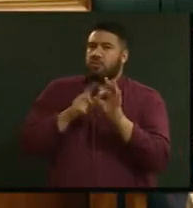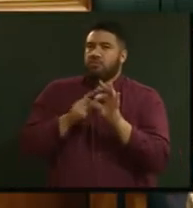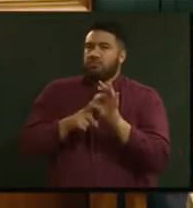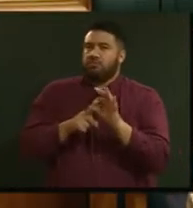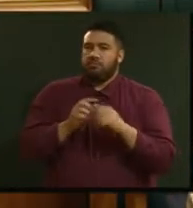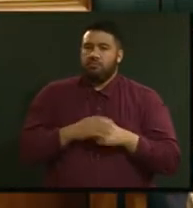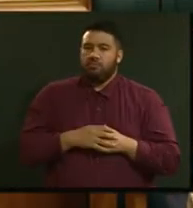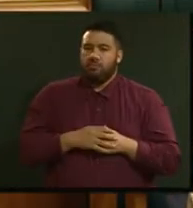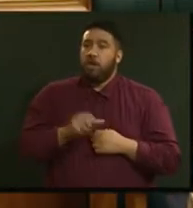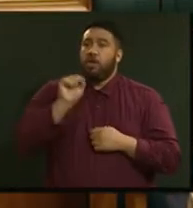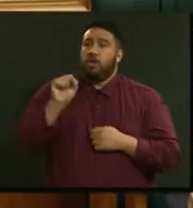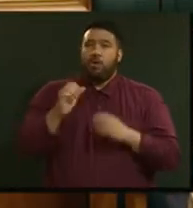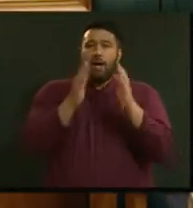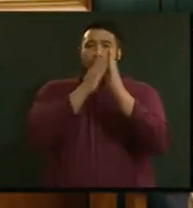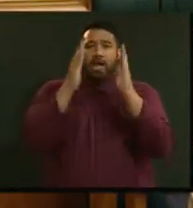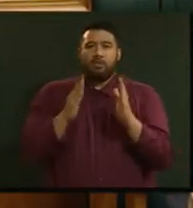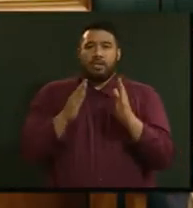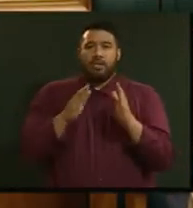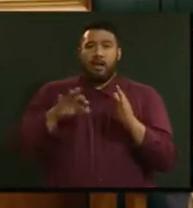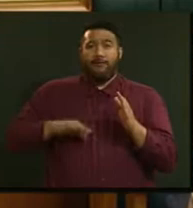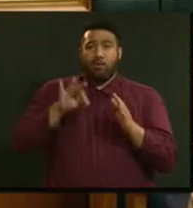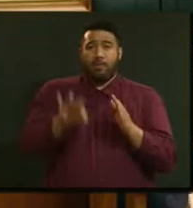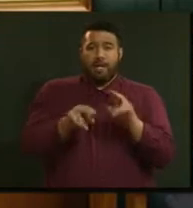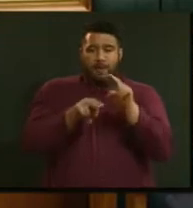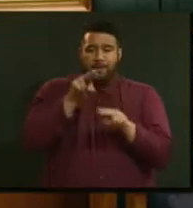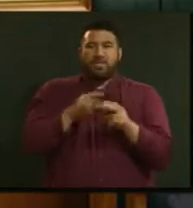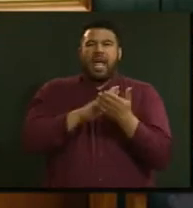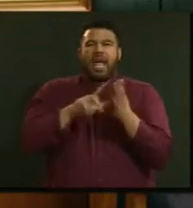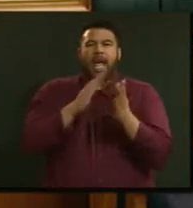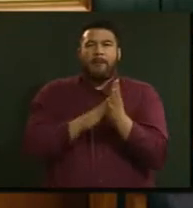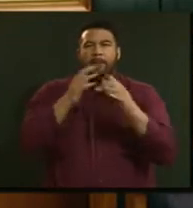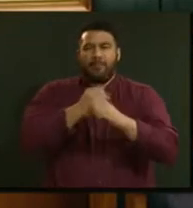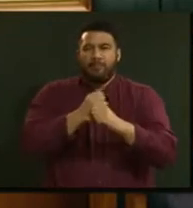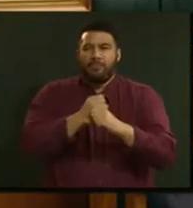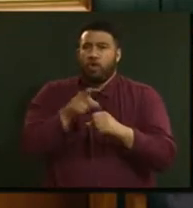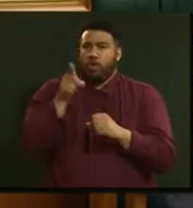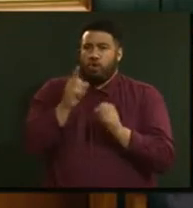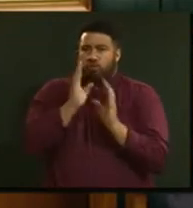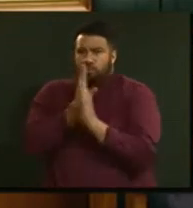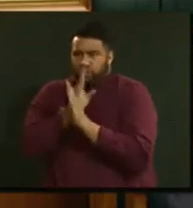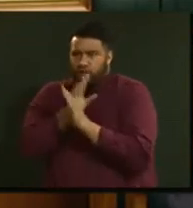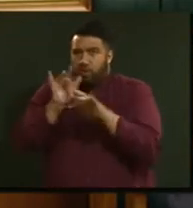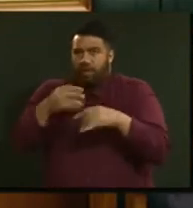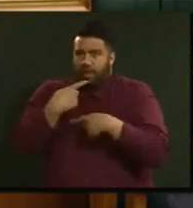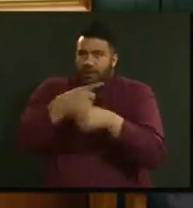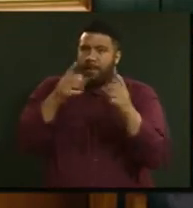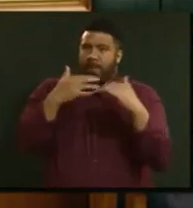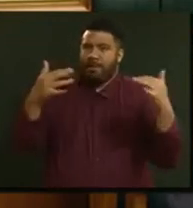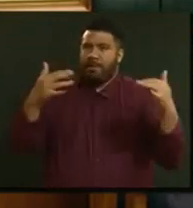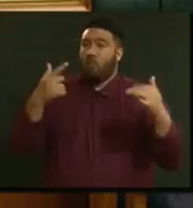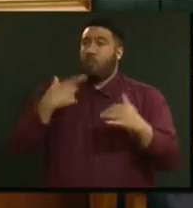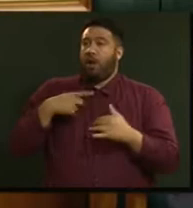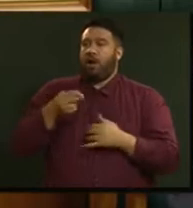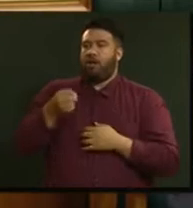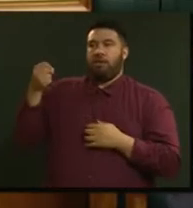or housing affordability measure, hidden from the public for so long, because it quantified the national